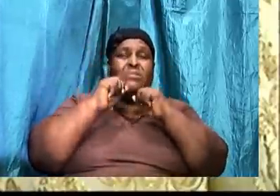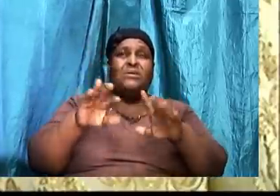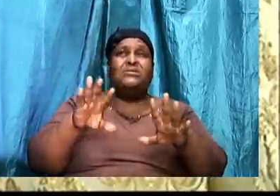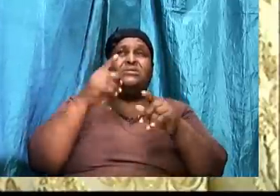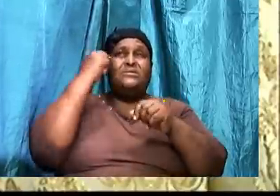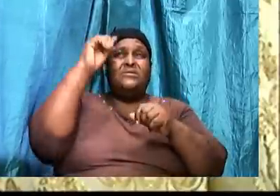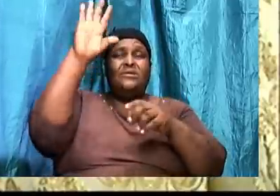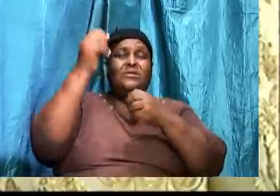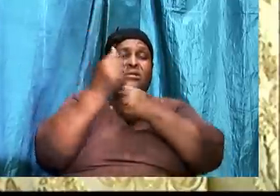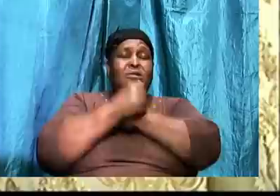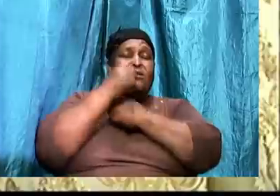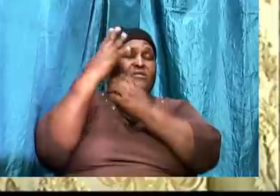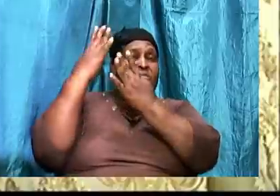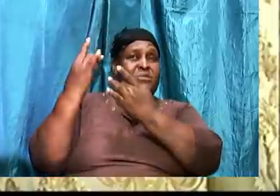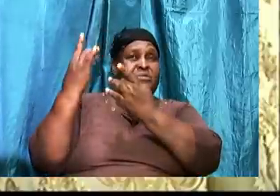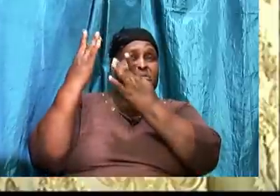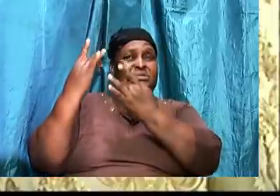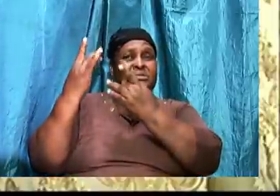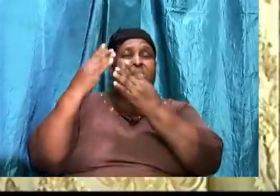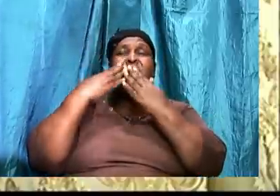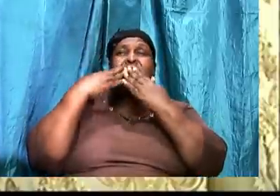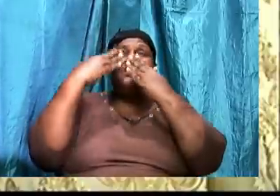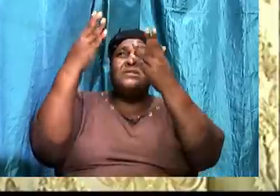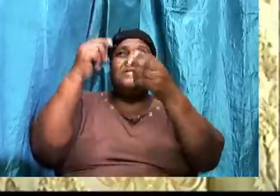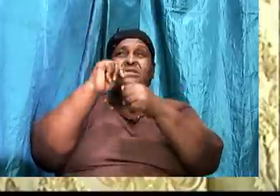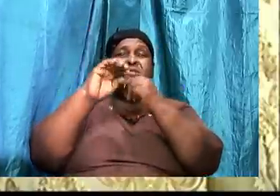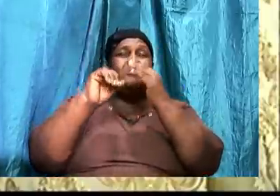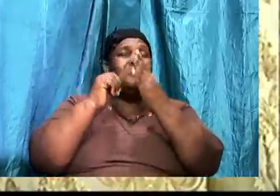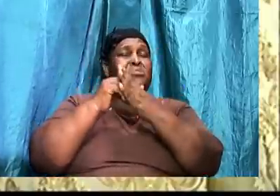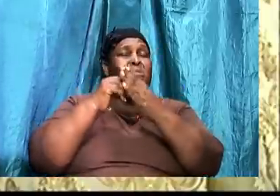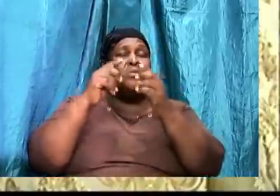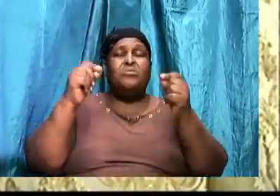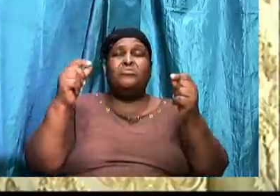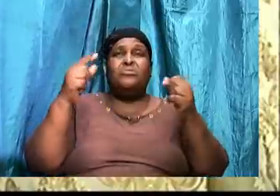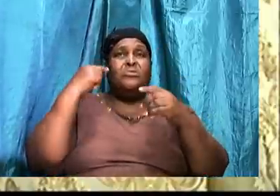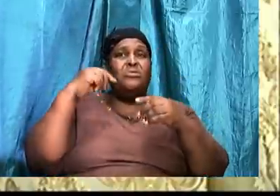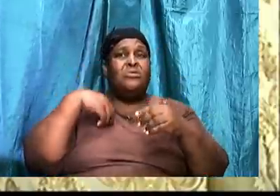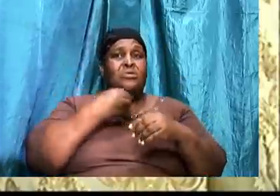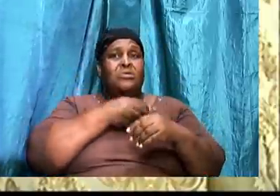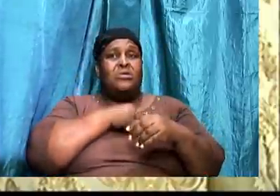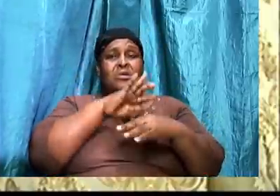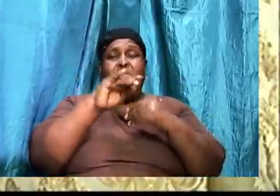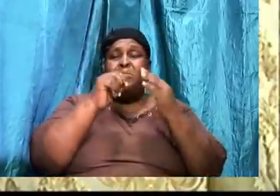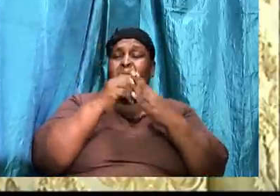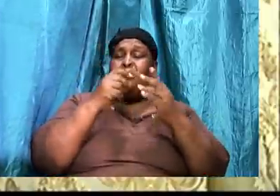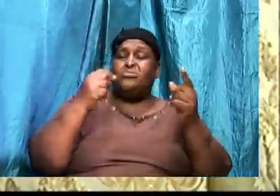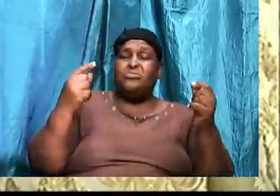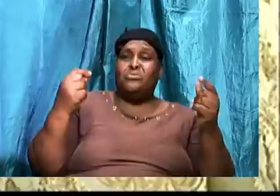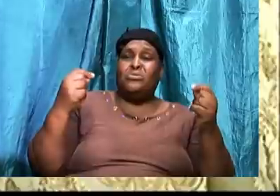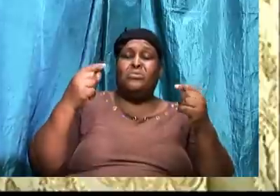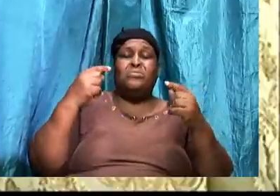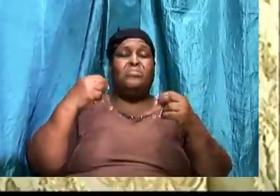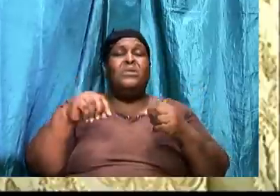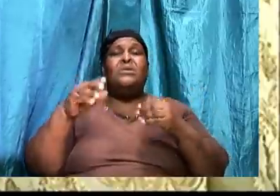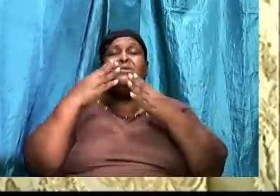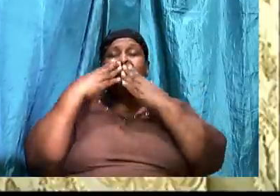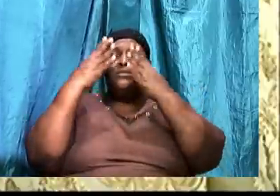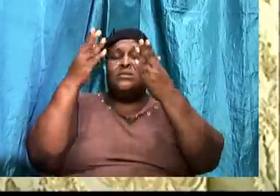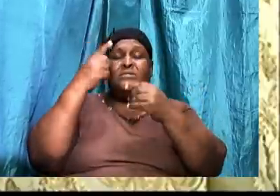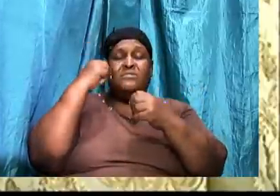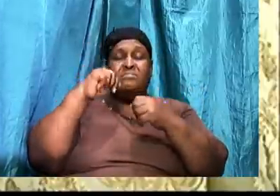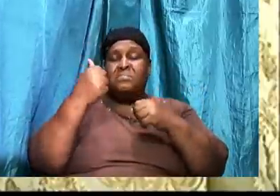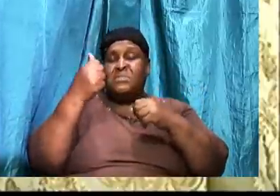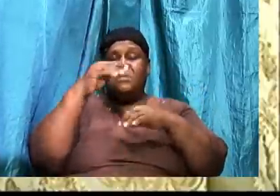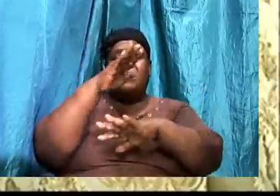thanks for your love and your mercies. Thank you for all that you have done for us and for all that you will be doing. We thank you, God, for another evening.